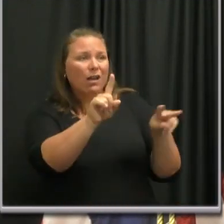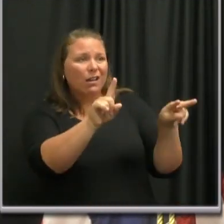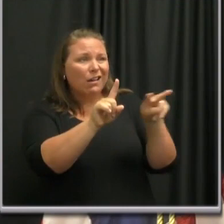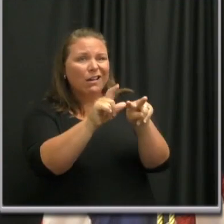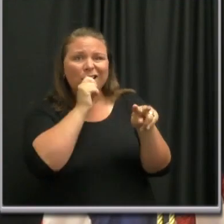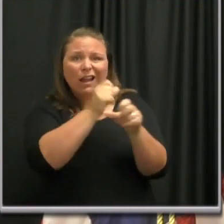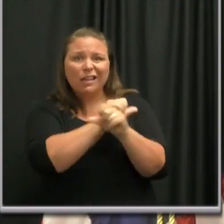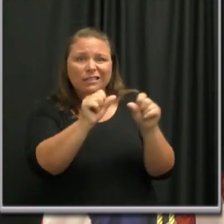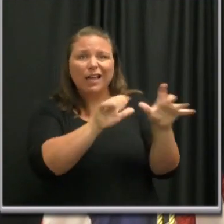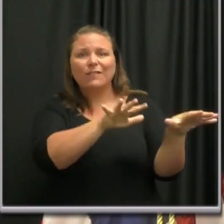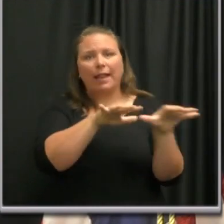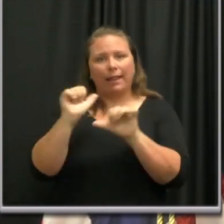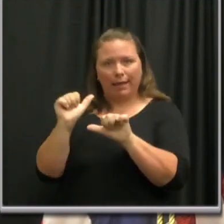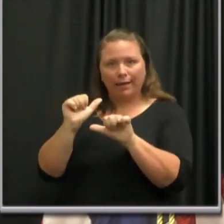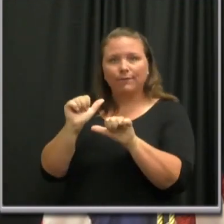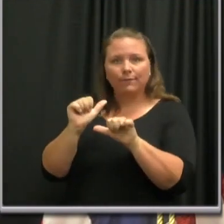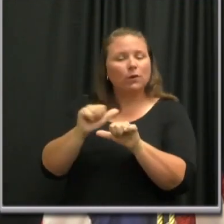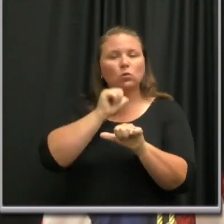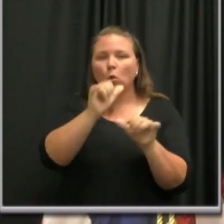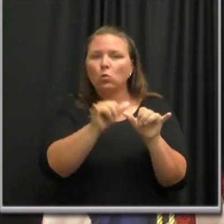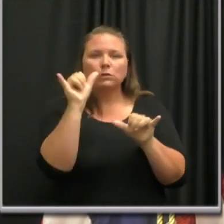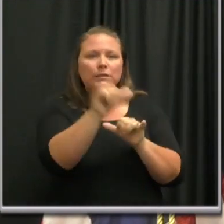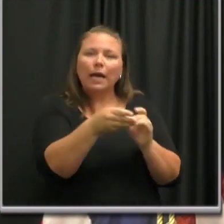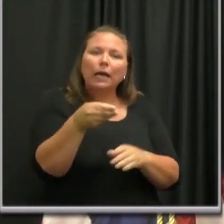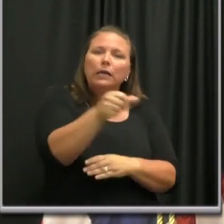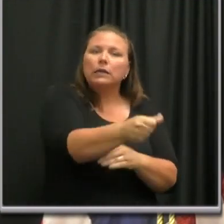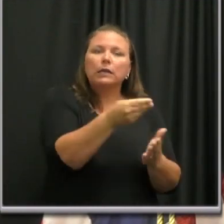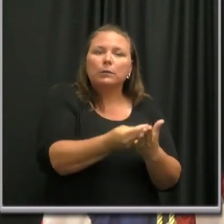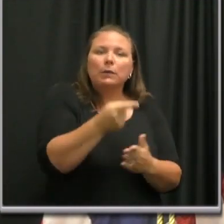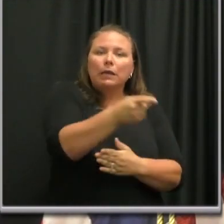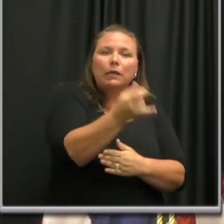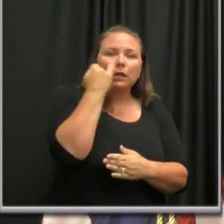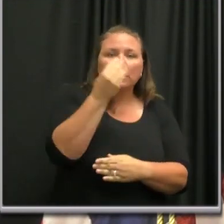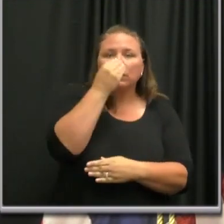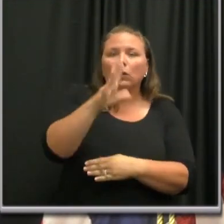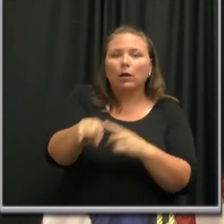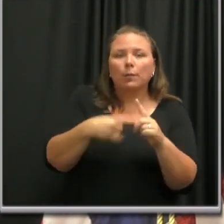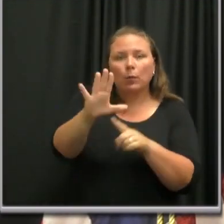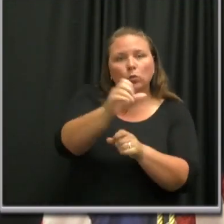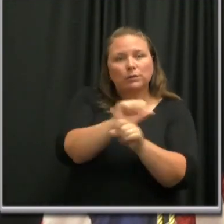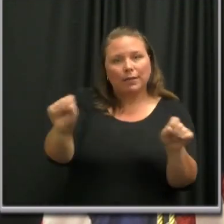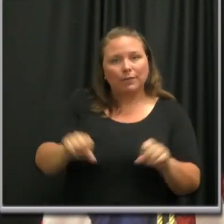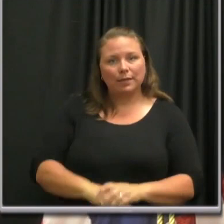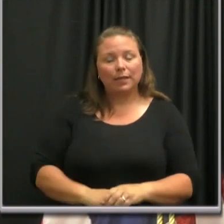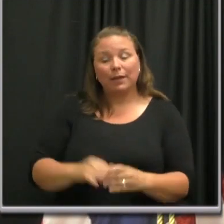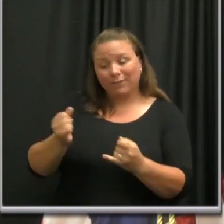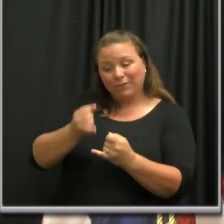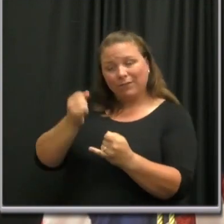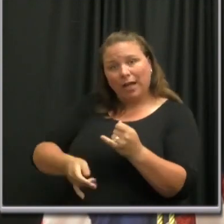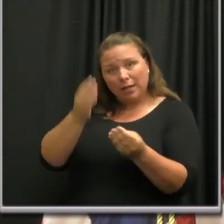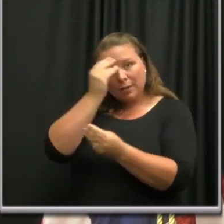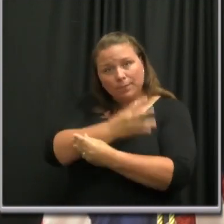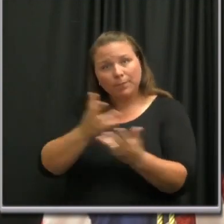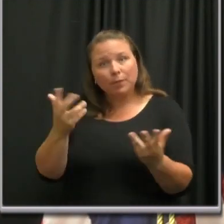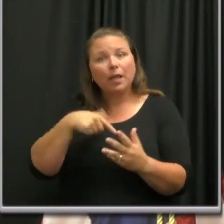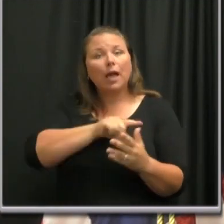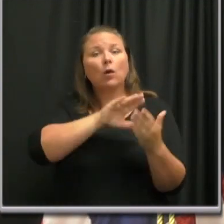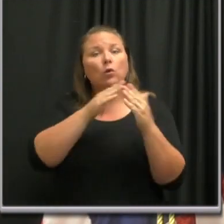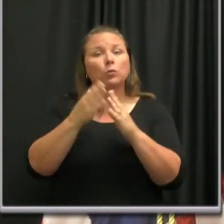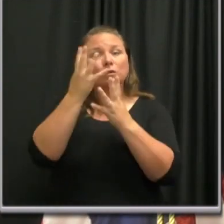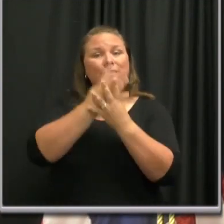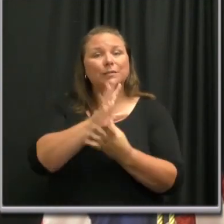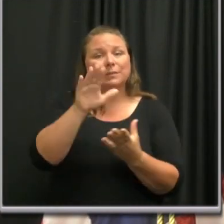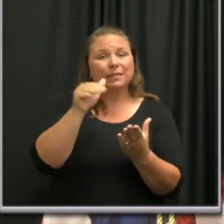no reason to patronize a business that does not care about your safety. Finally, this reminder, our community assessment